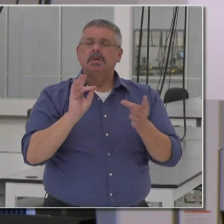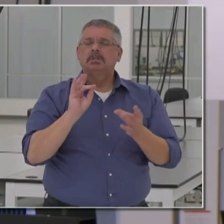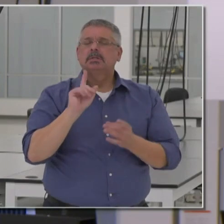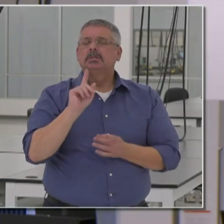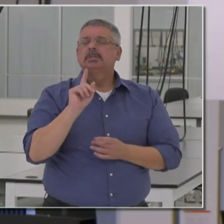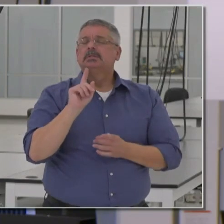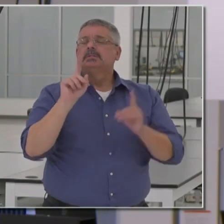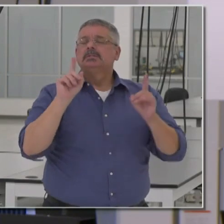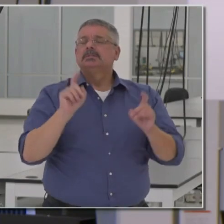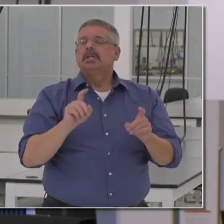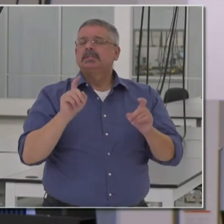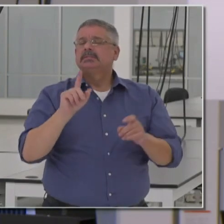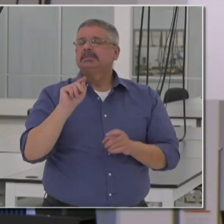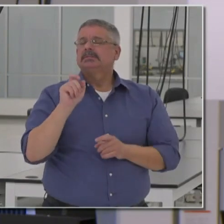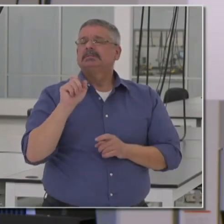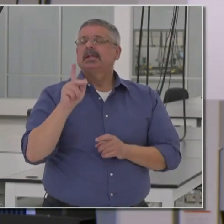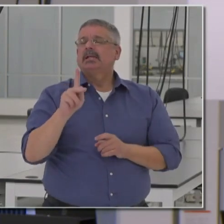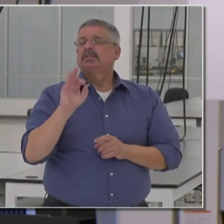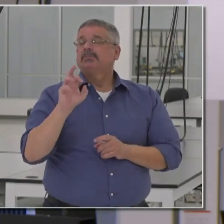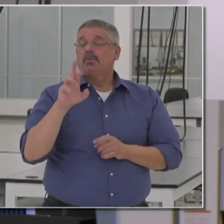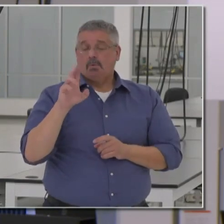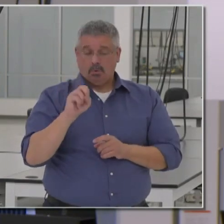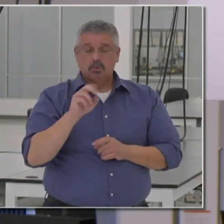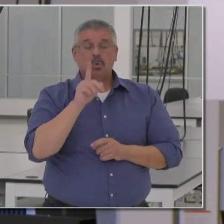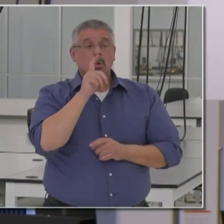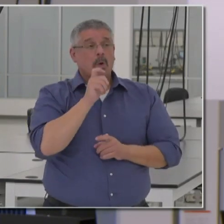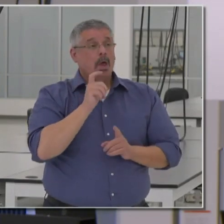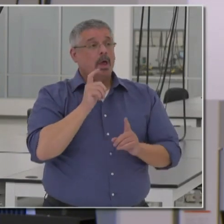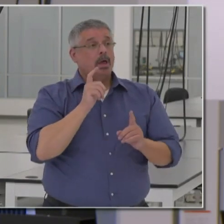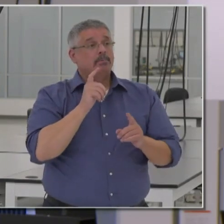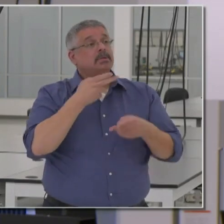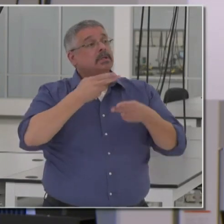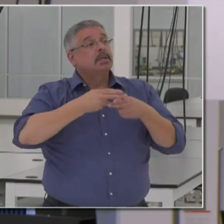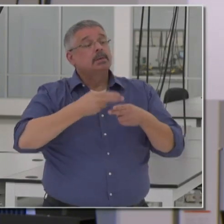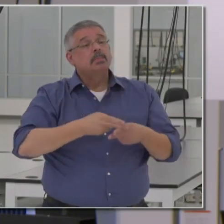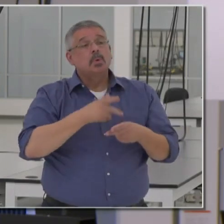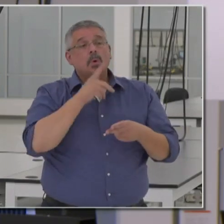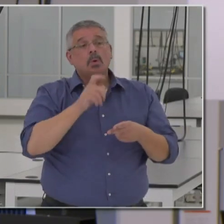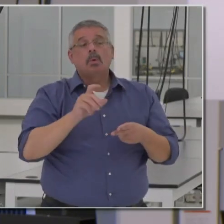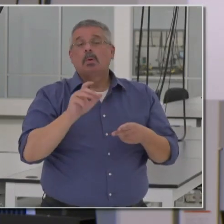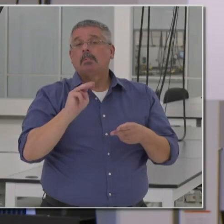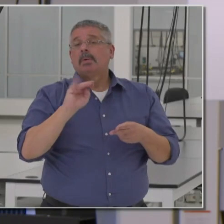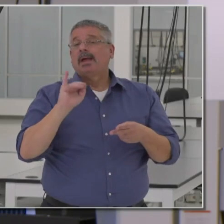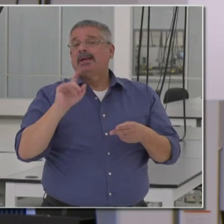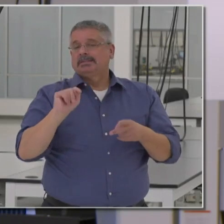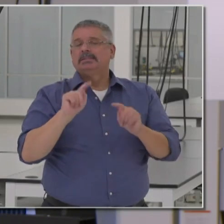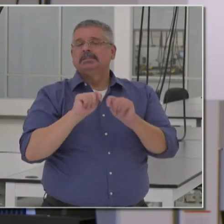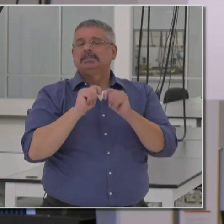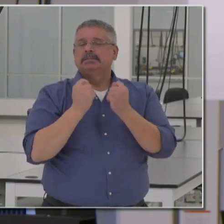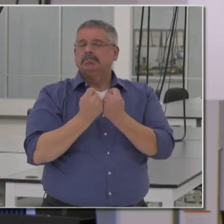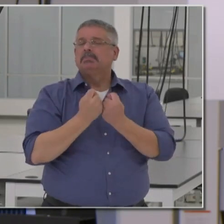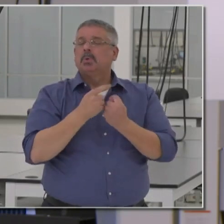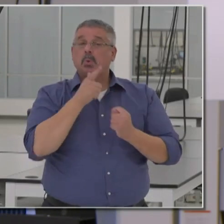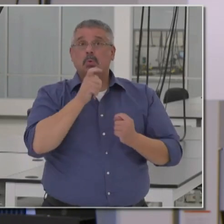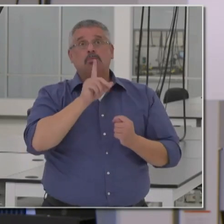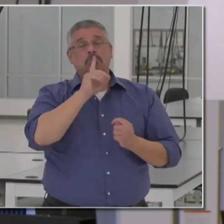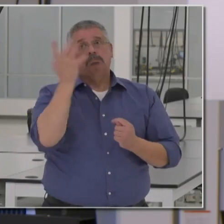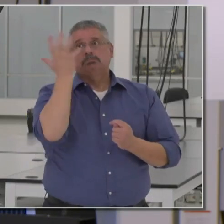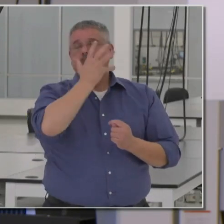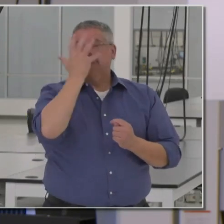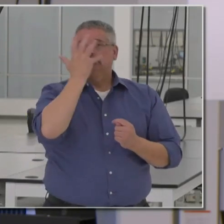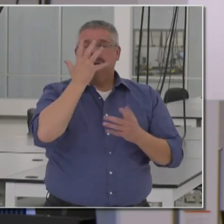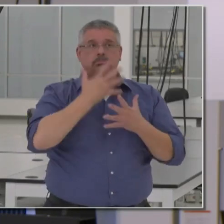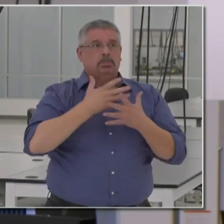who along with, uh, I have to call out particularly Marco Nietzsche, my team who really did so much to